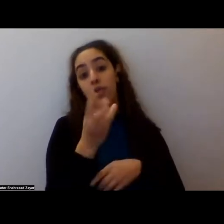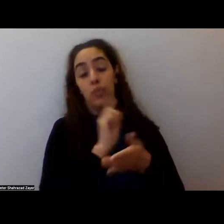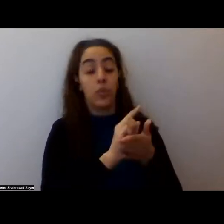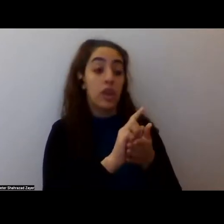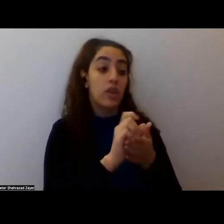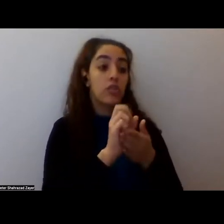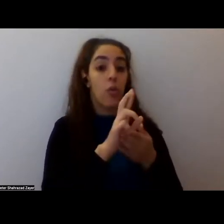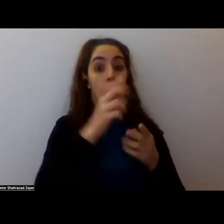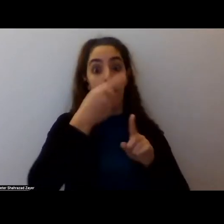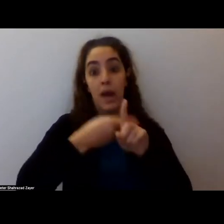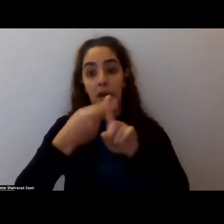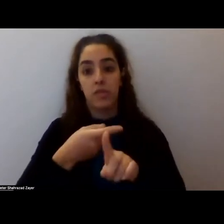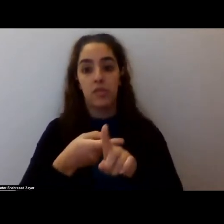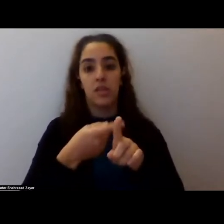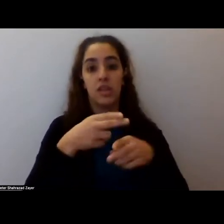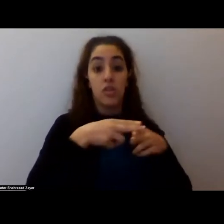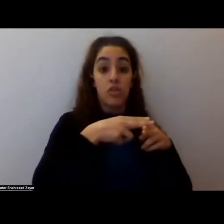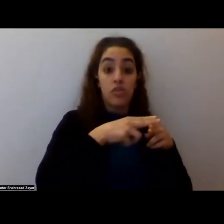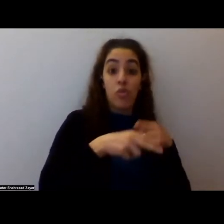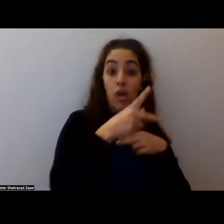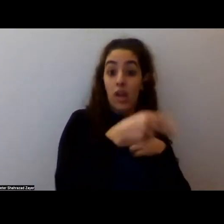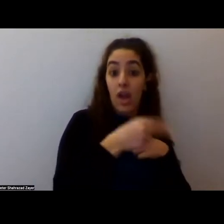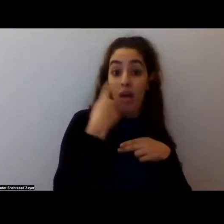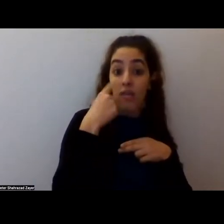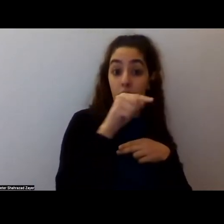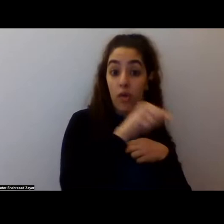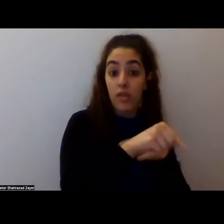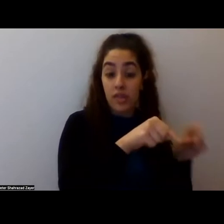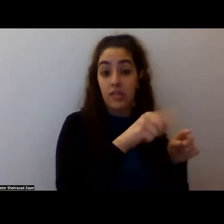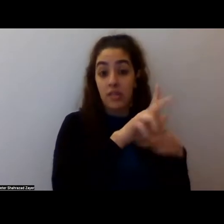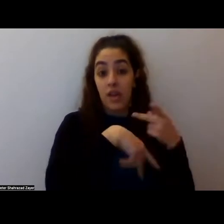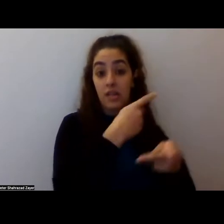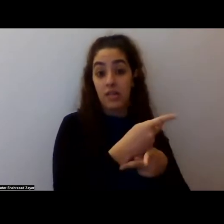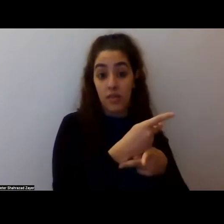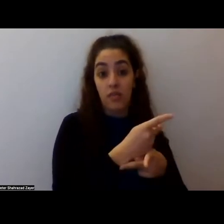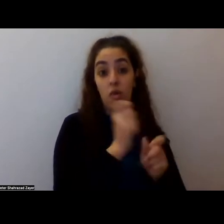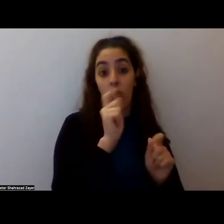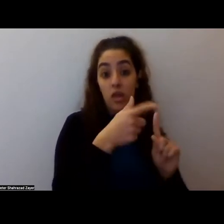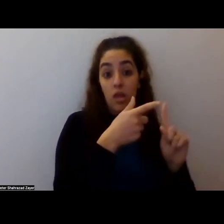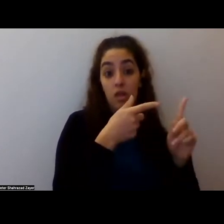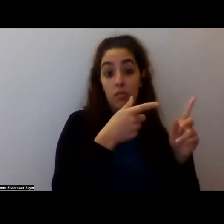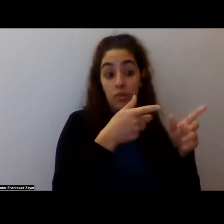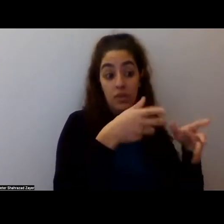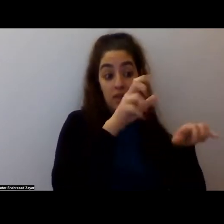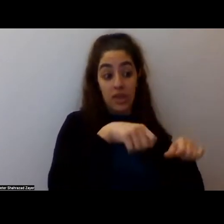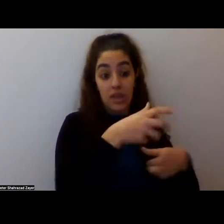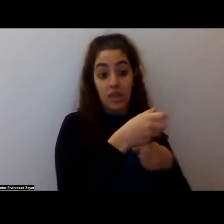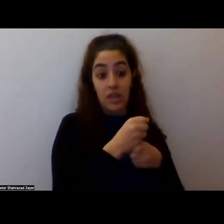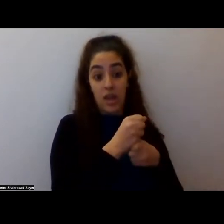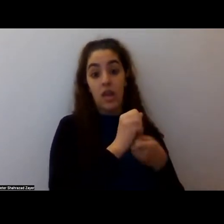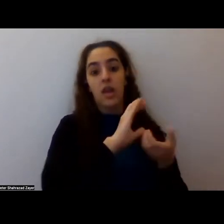psychedelic effect, simply a shortcut to the spiritual awakening attained through working through a 12-step